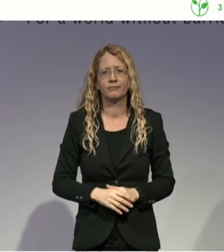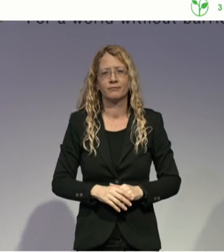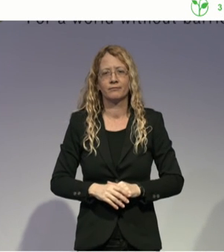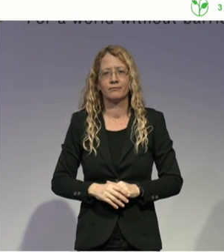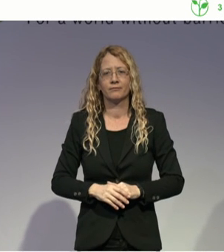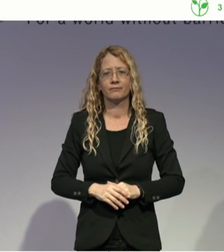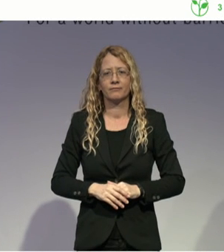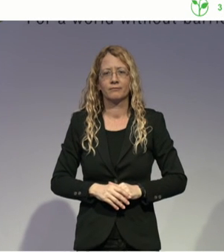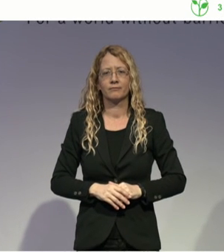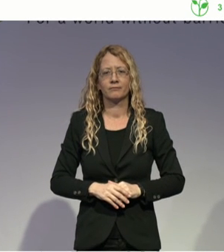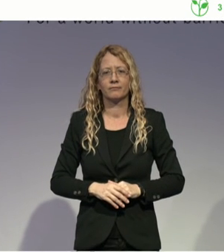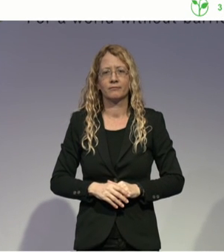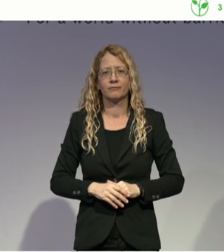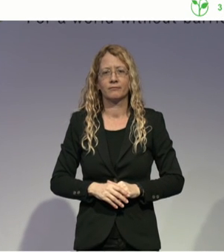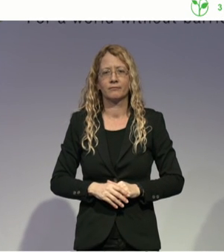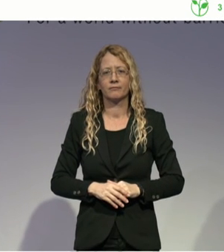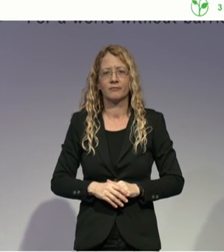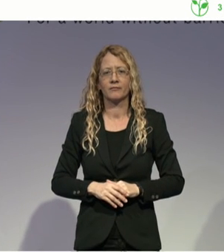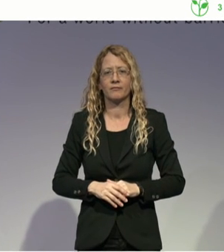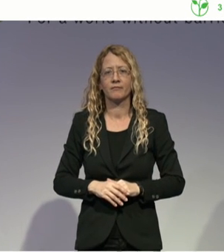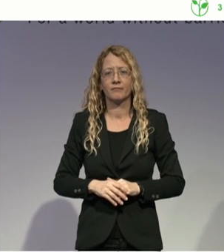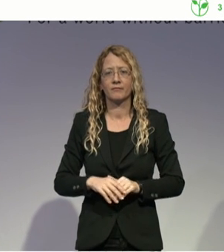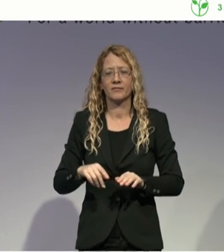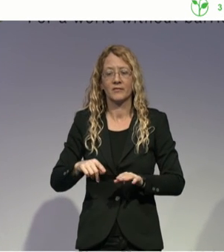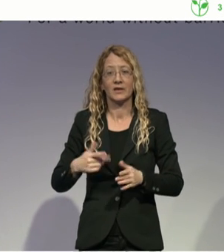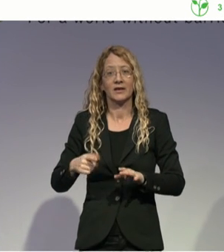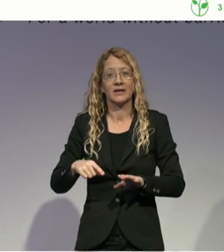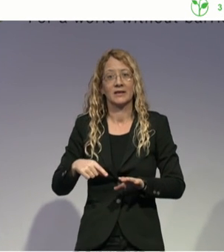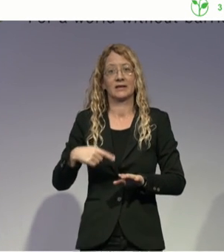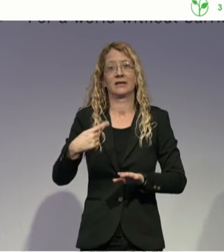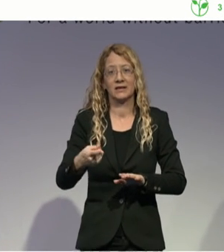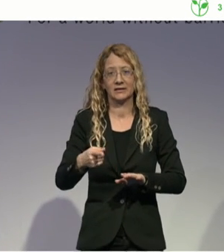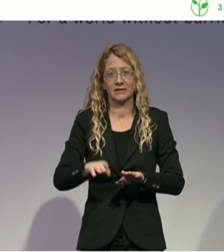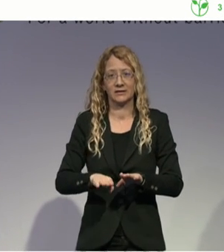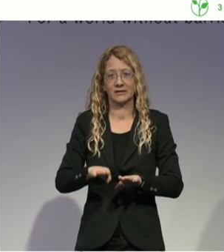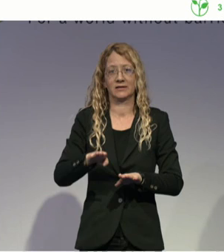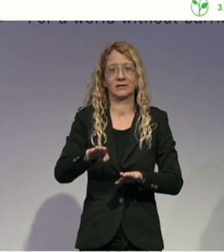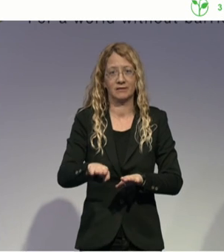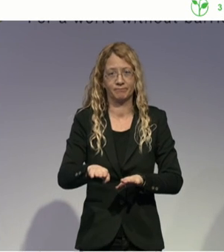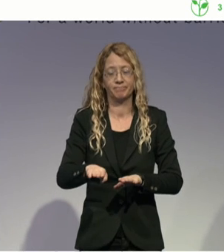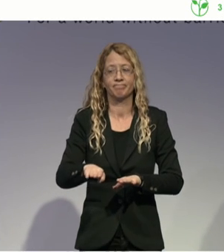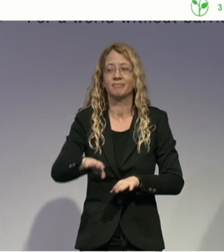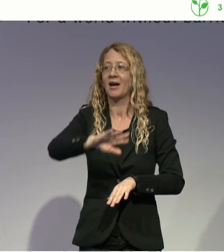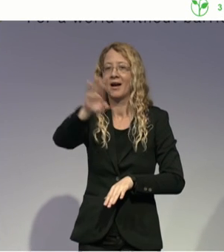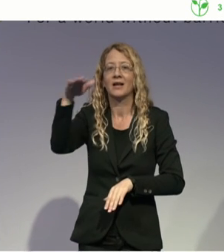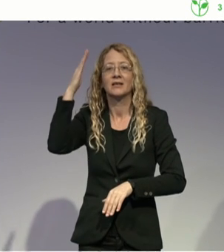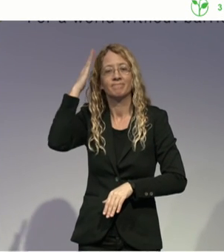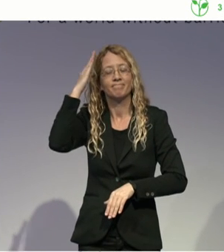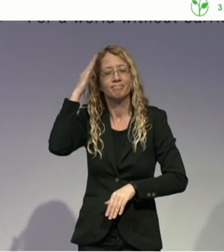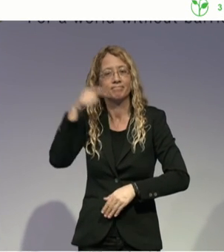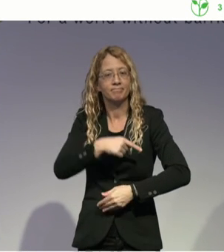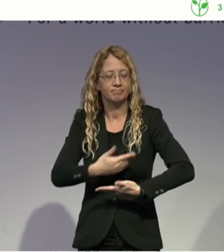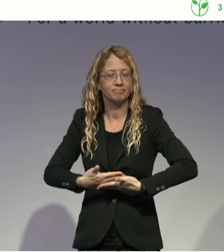time one, when everyone knew about our story, we understood the power of sharing